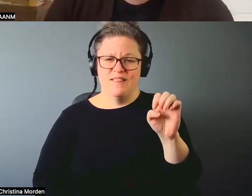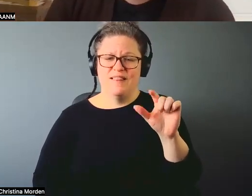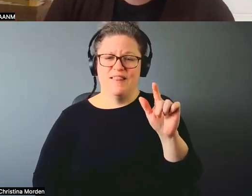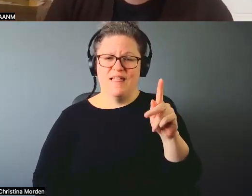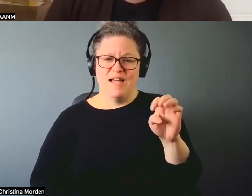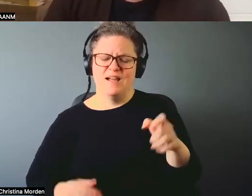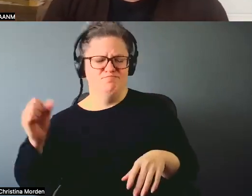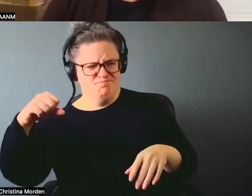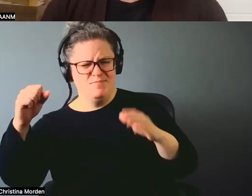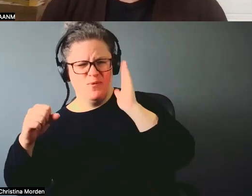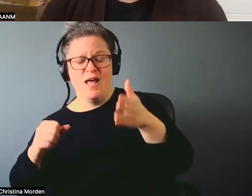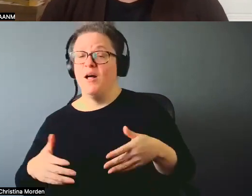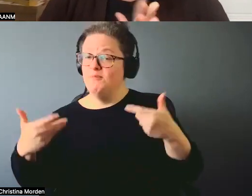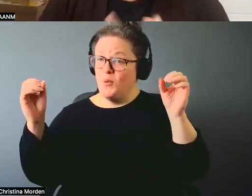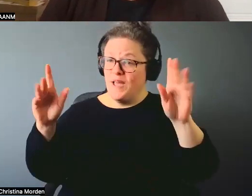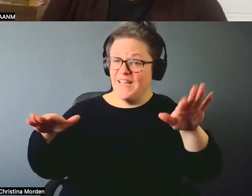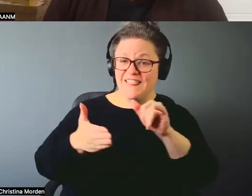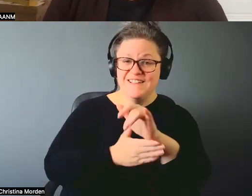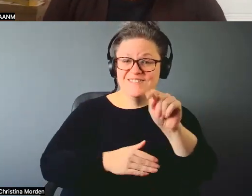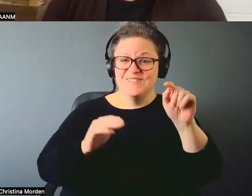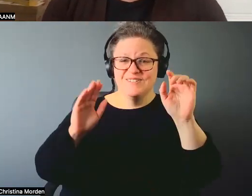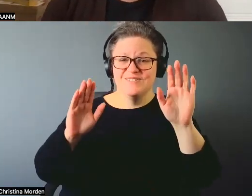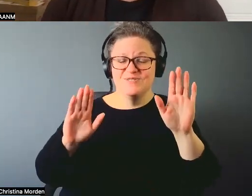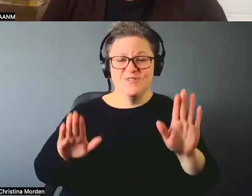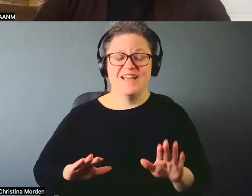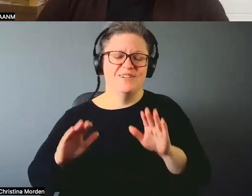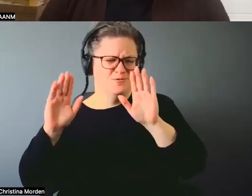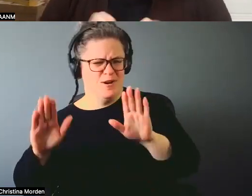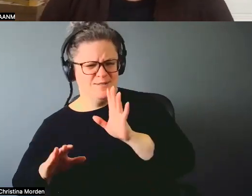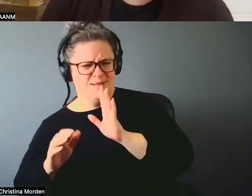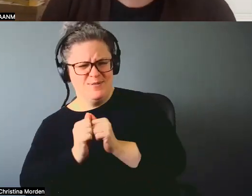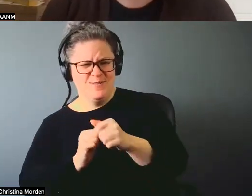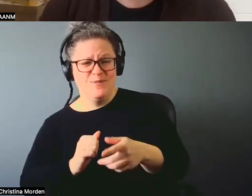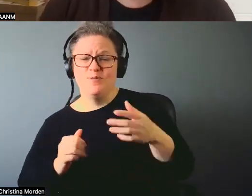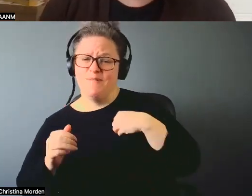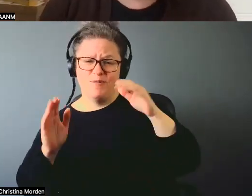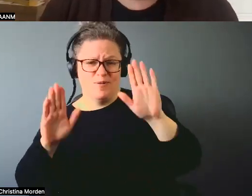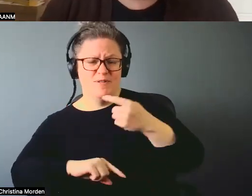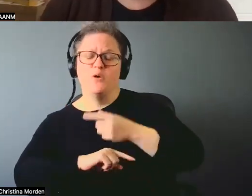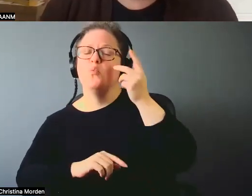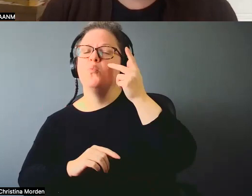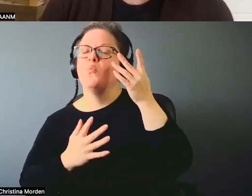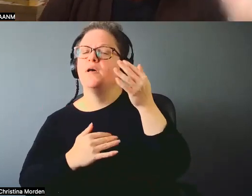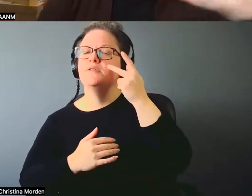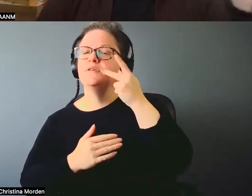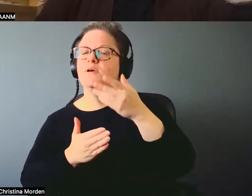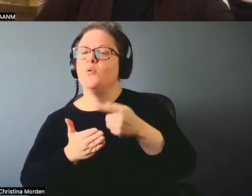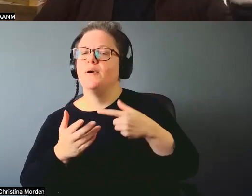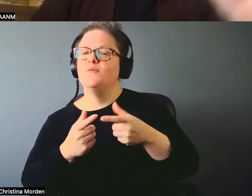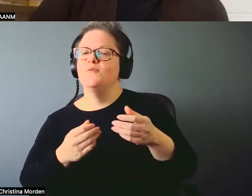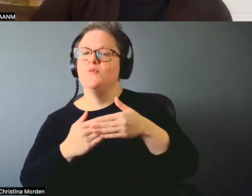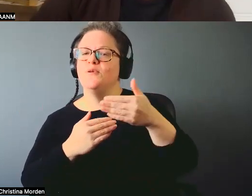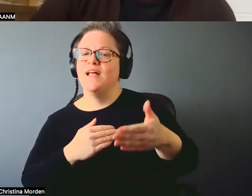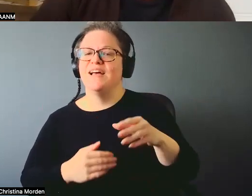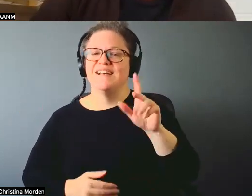so great speaking with you and we hope you have a wonderful day and can't wait to see what you do next. Sure. Well. Bye